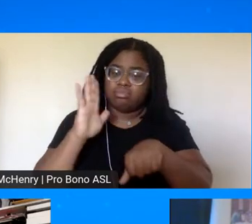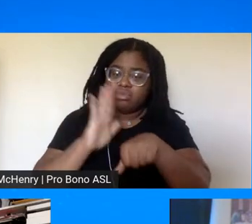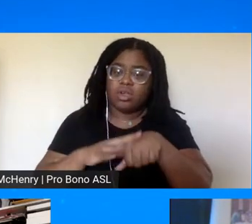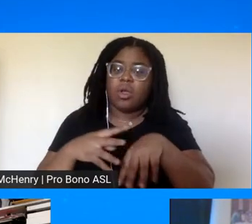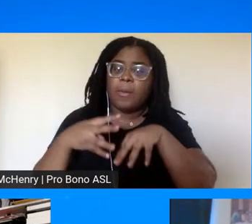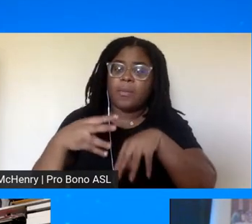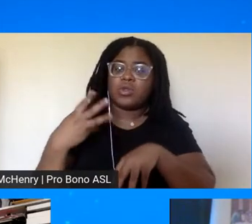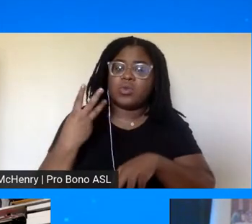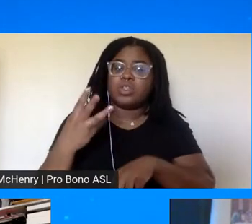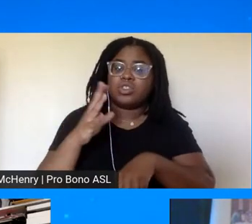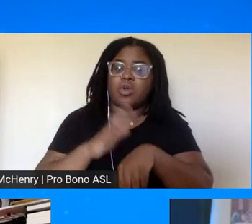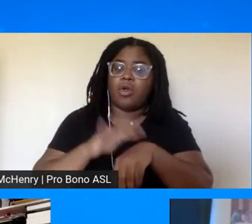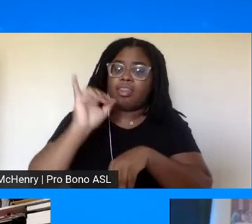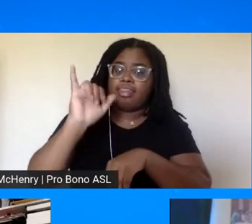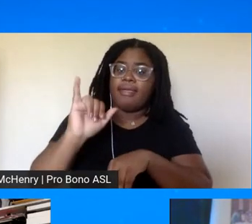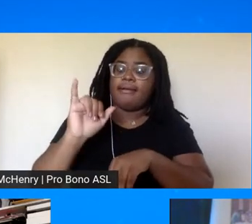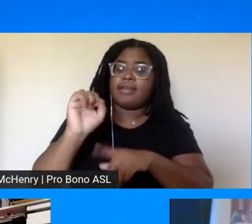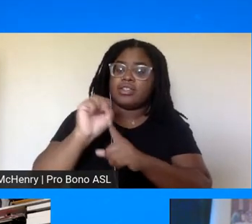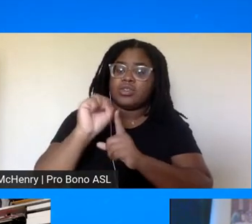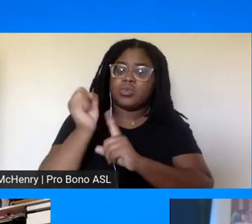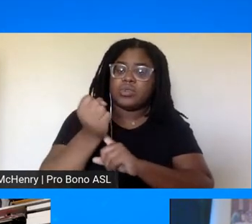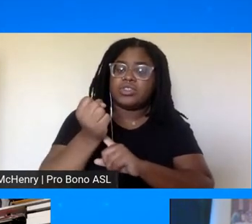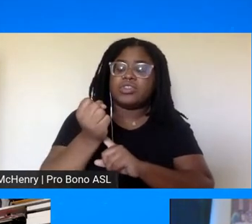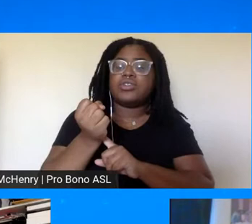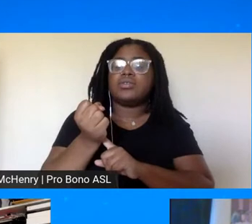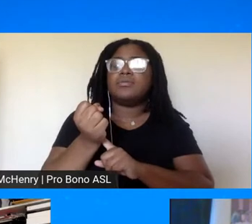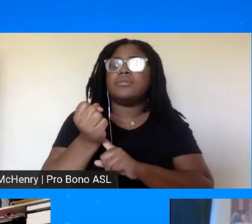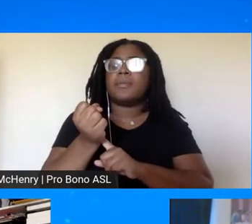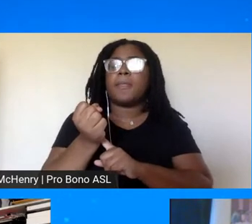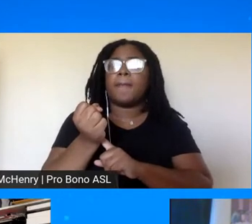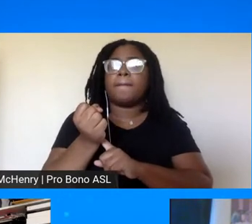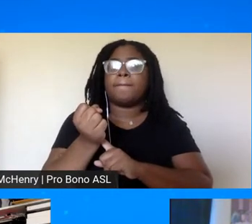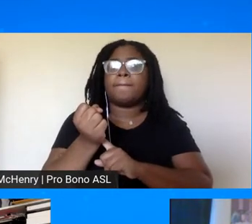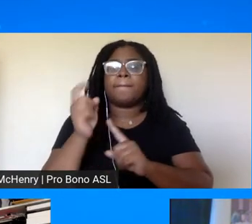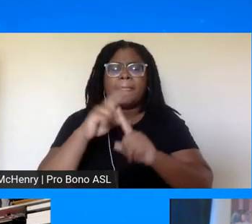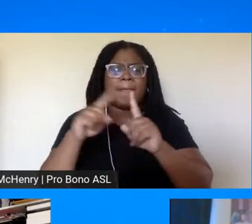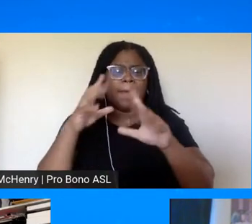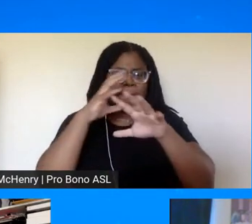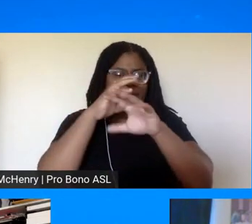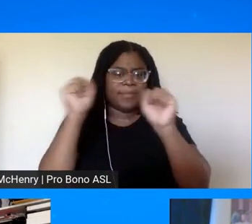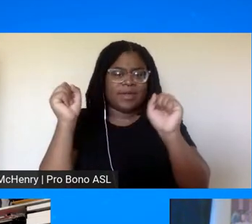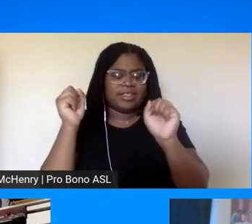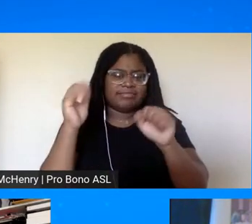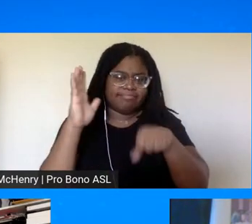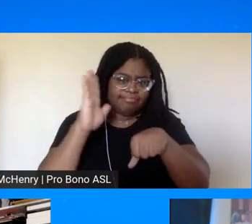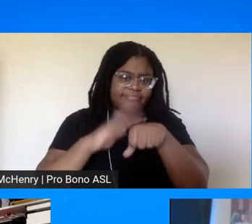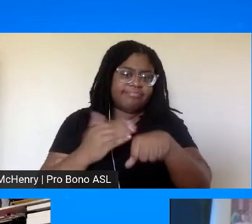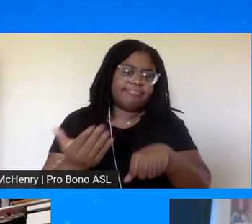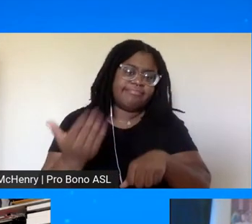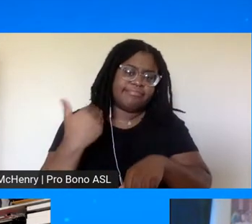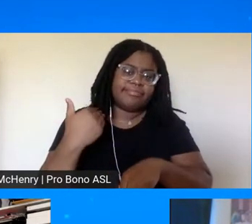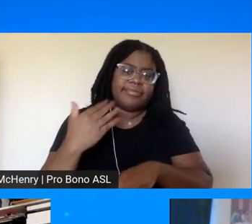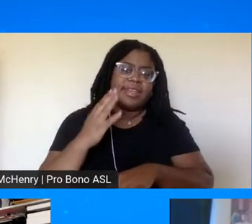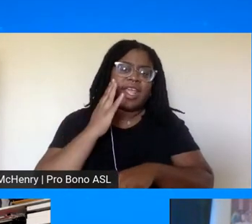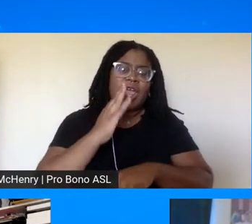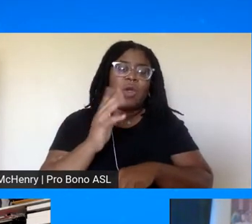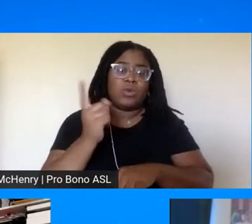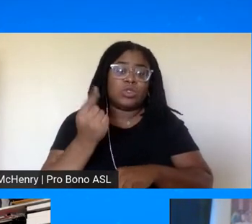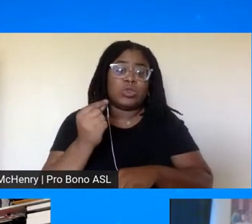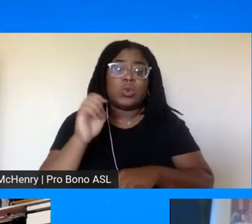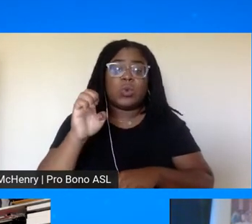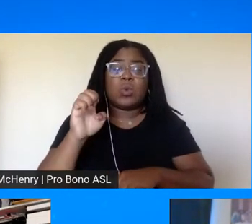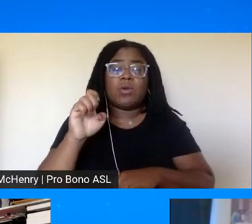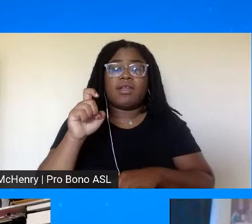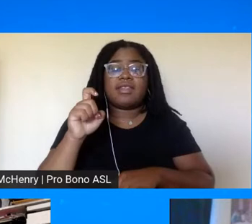that um and uh the the the the president called him in and said that he would do an executive order